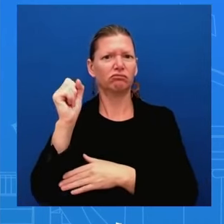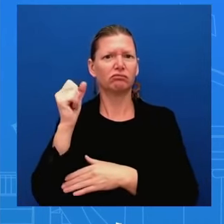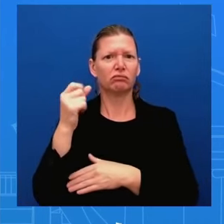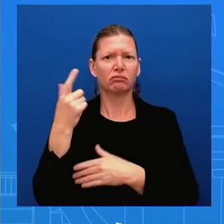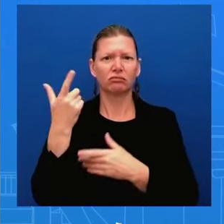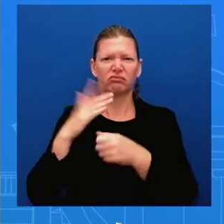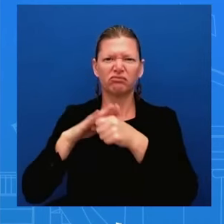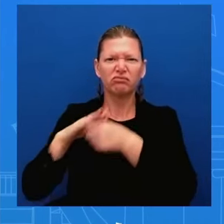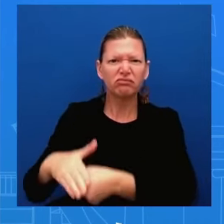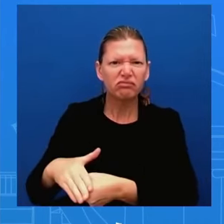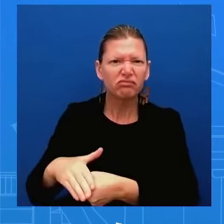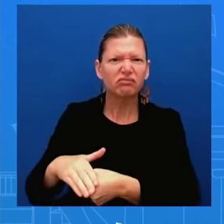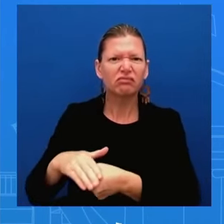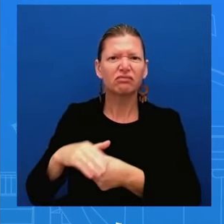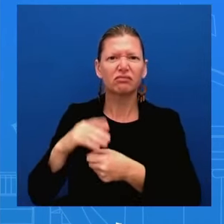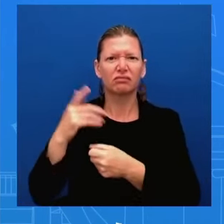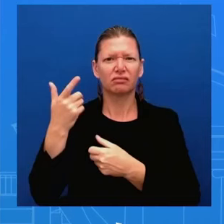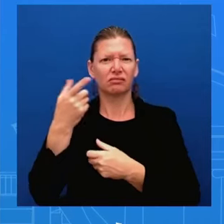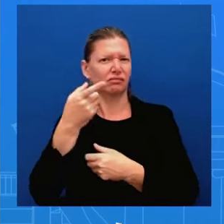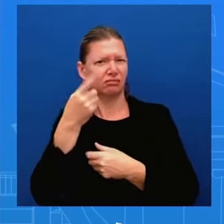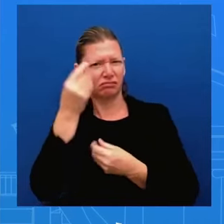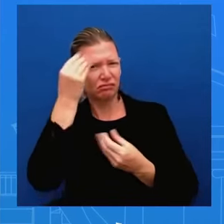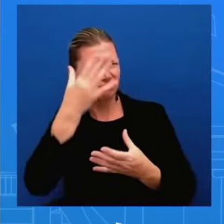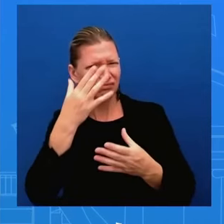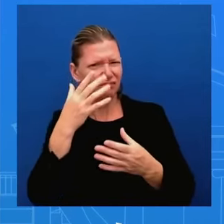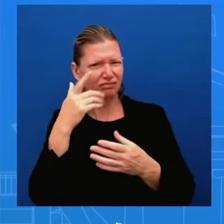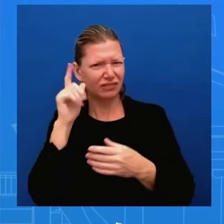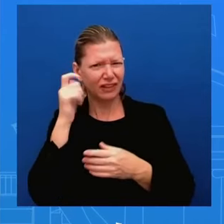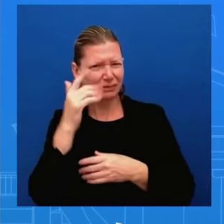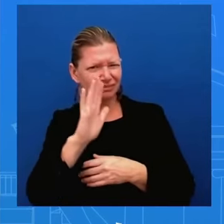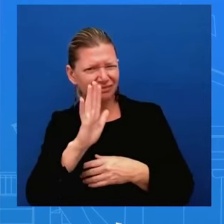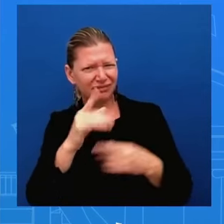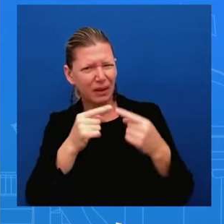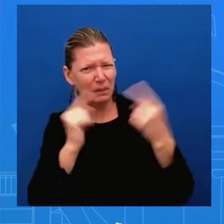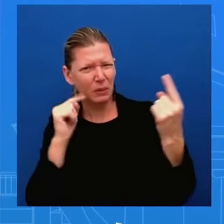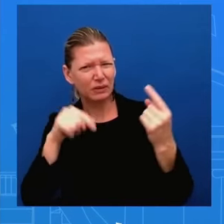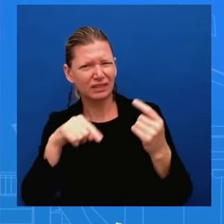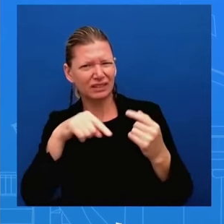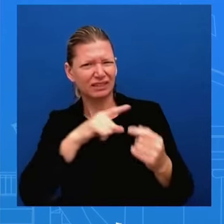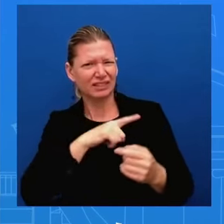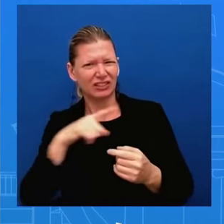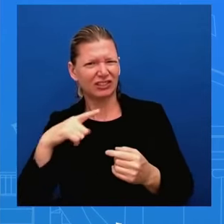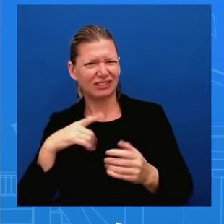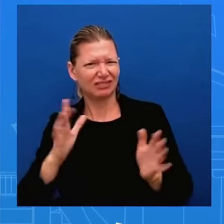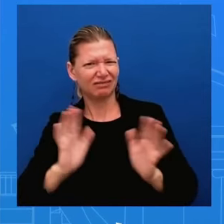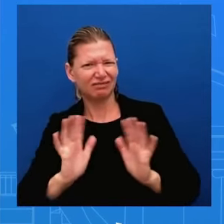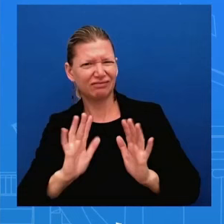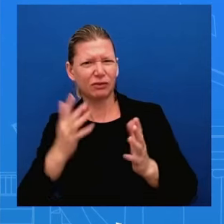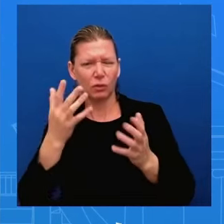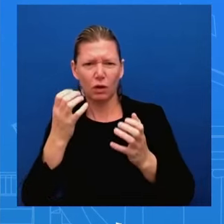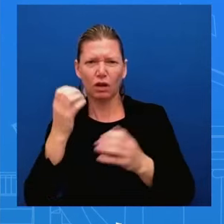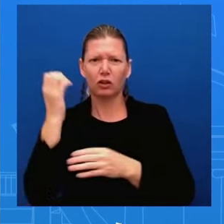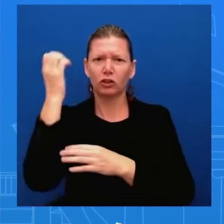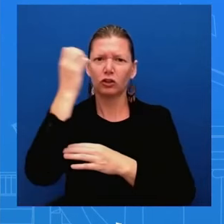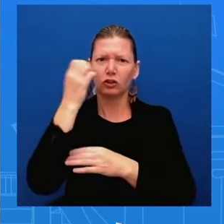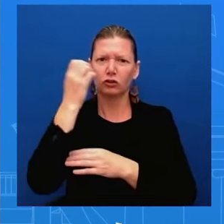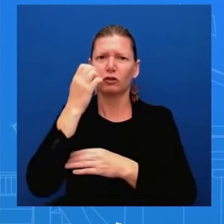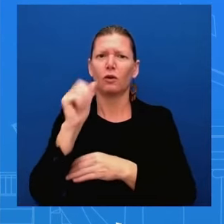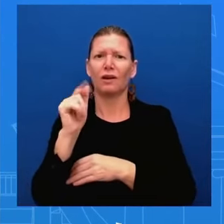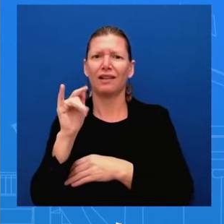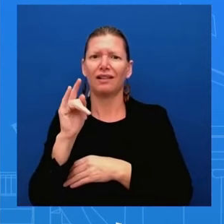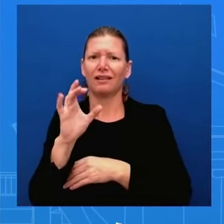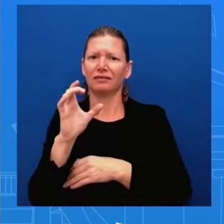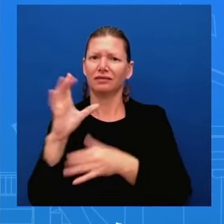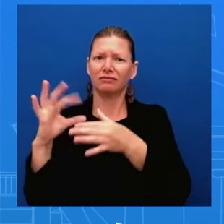atlantic future we will see the parliament what the parliament does but if this legislation passes it will compel